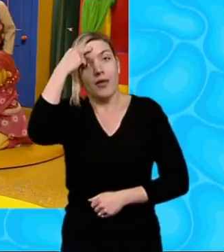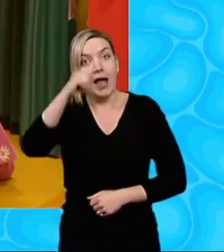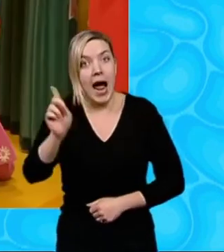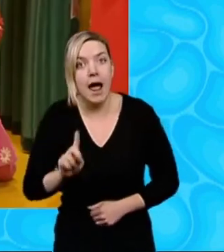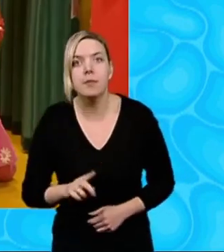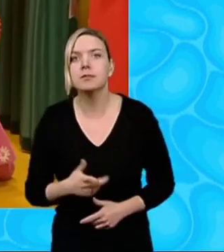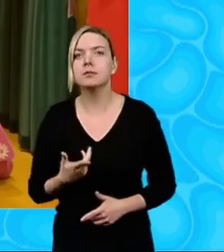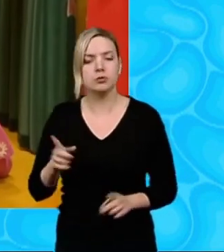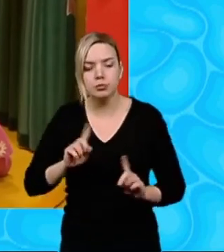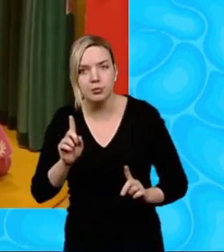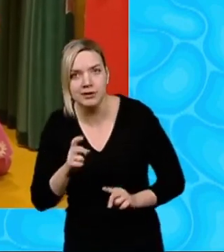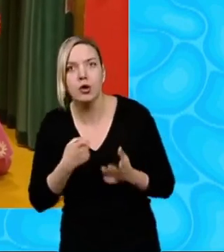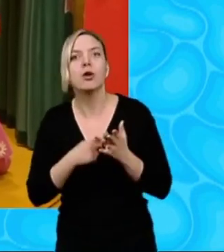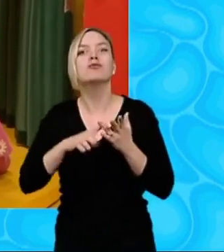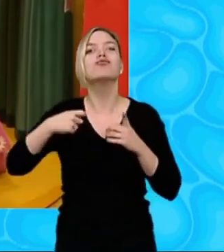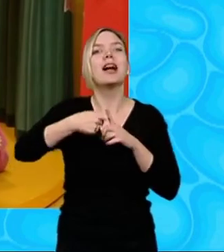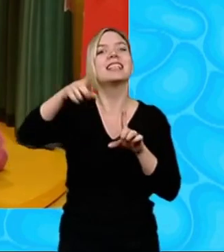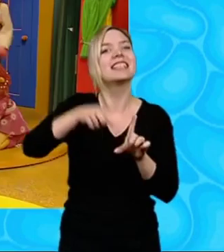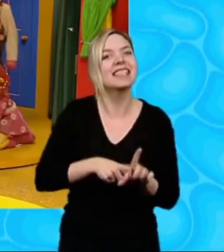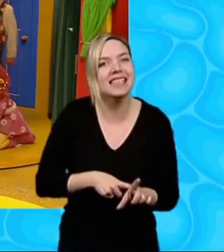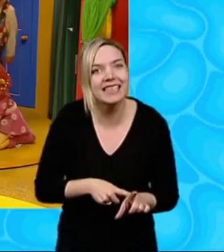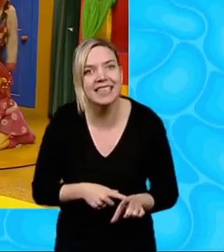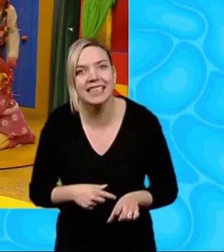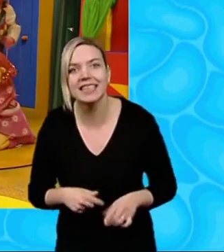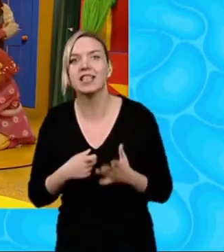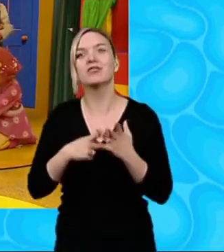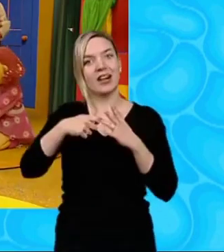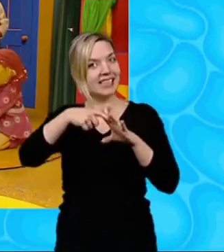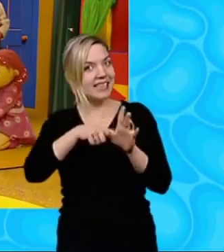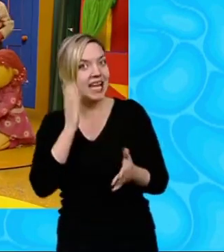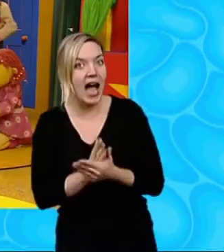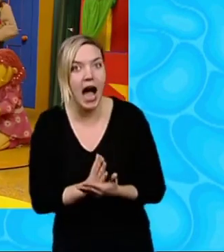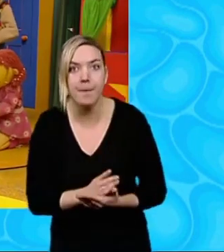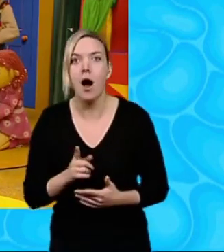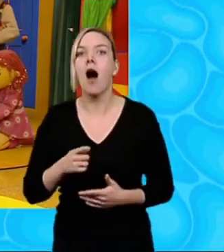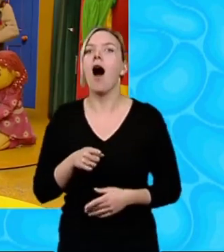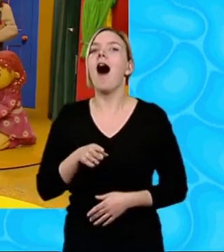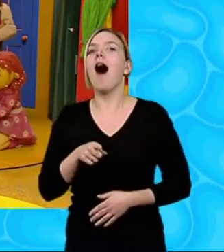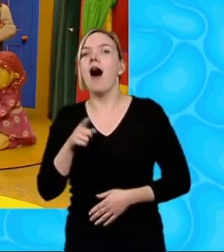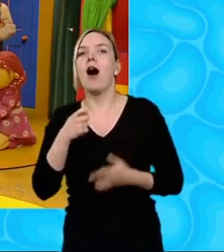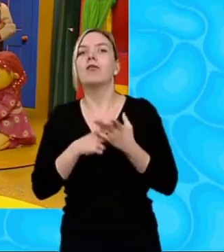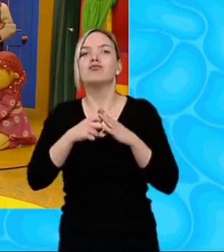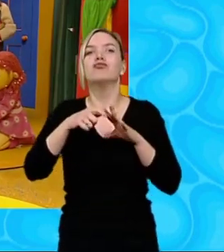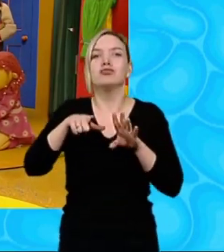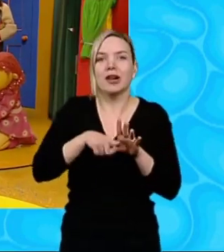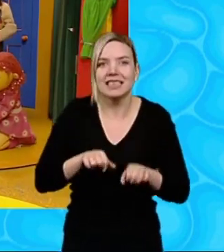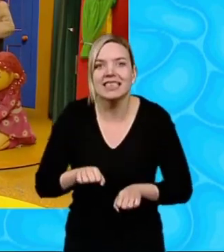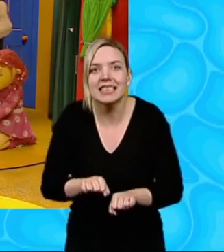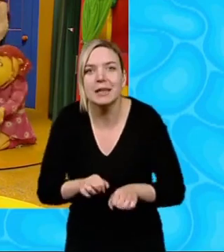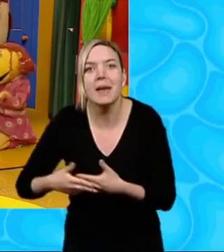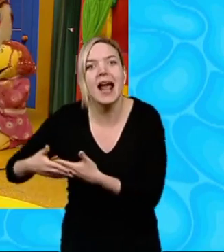Fizz? Rocky Rocky Yeah, yeah, yeah Rocky by baby